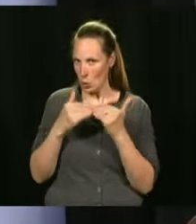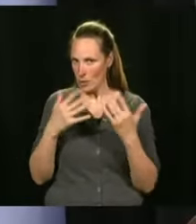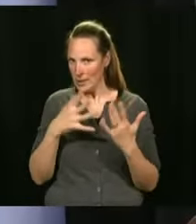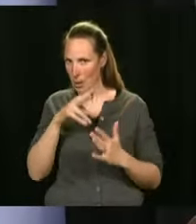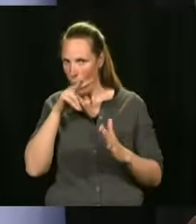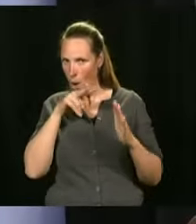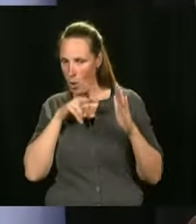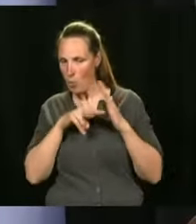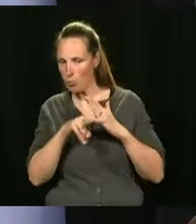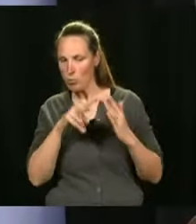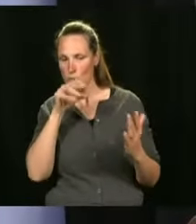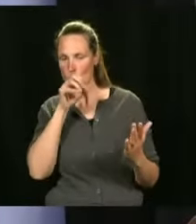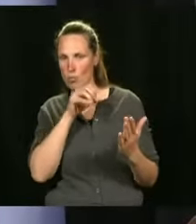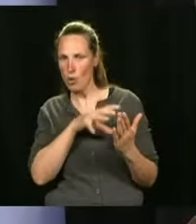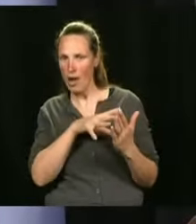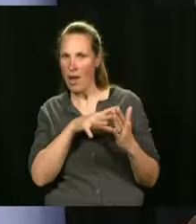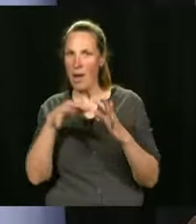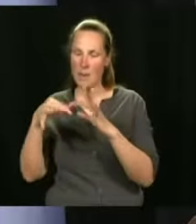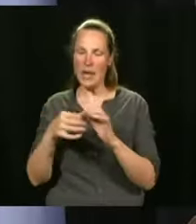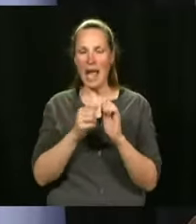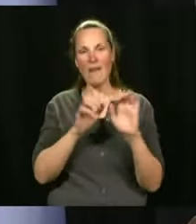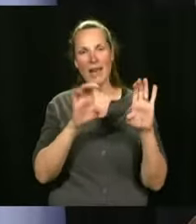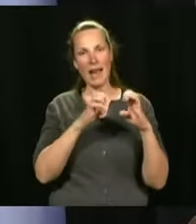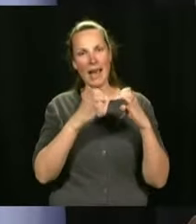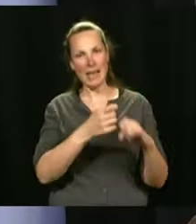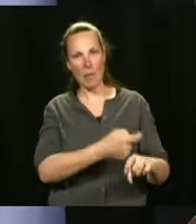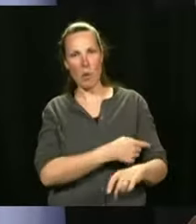that is solid with Dr. Ruda's team.